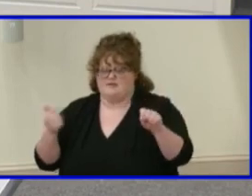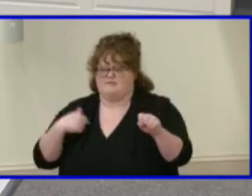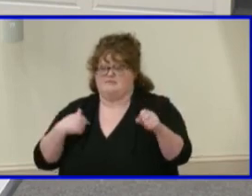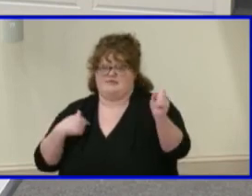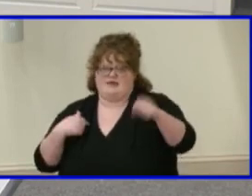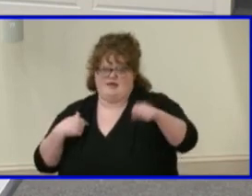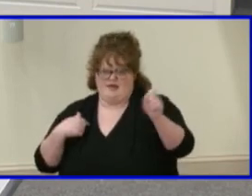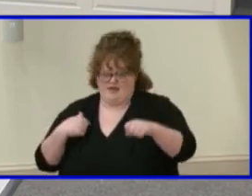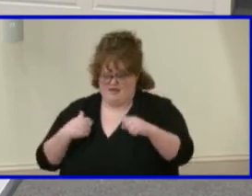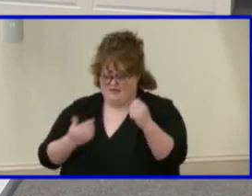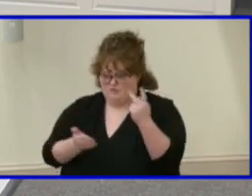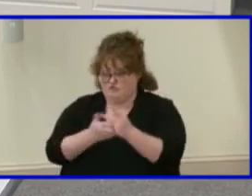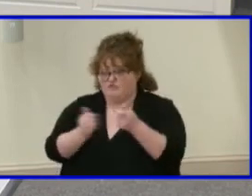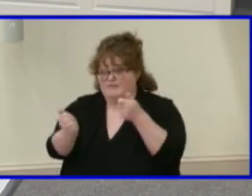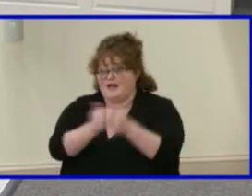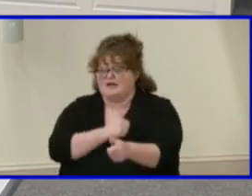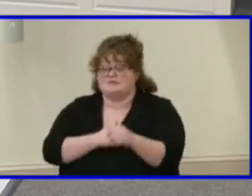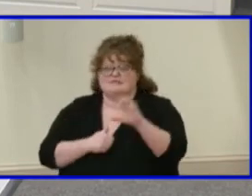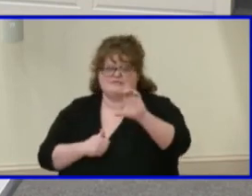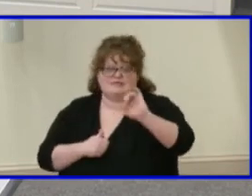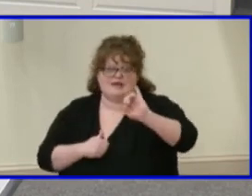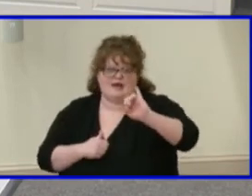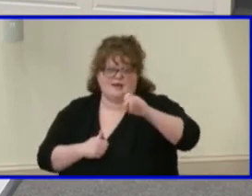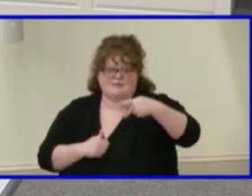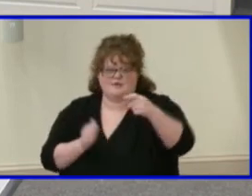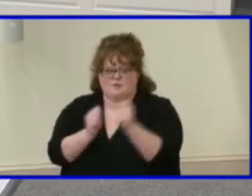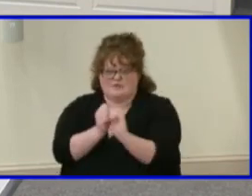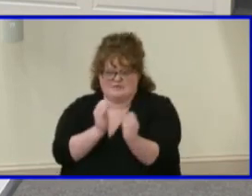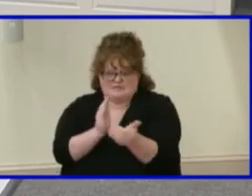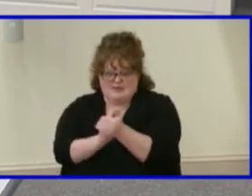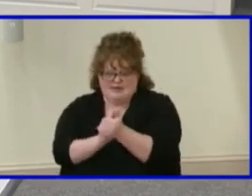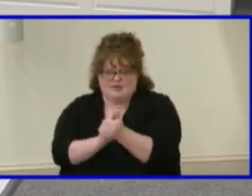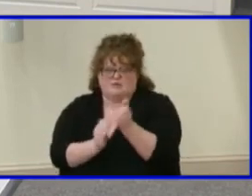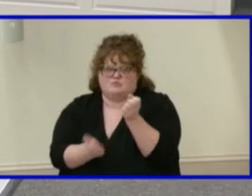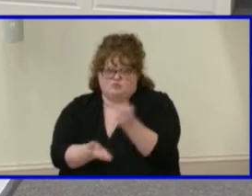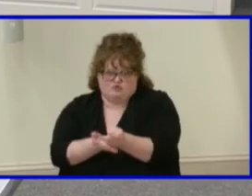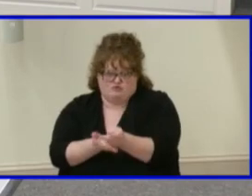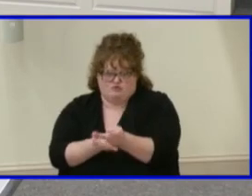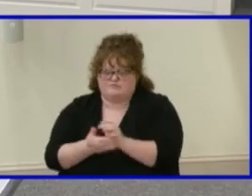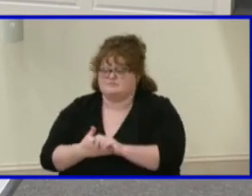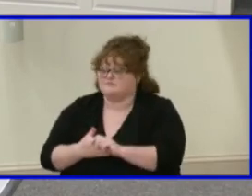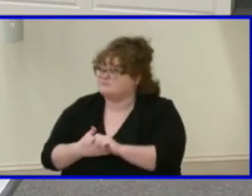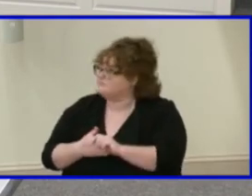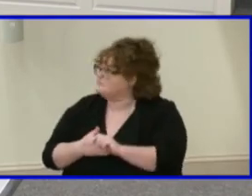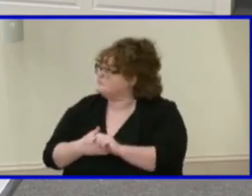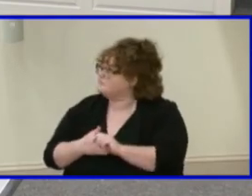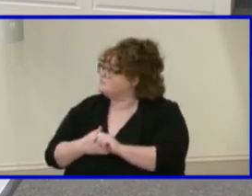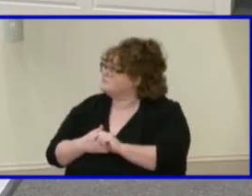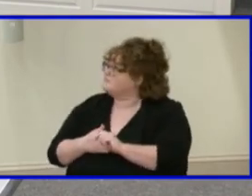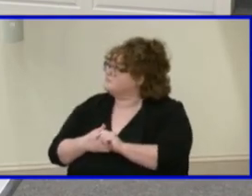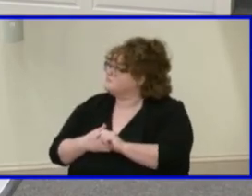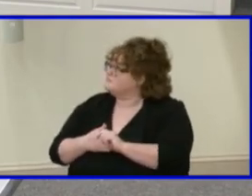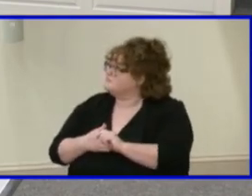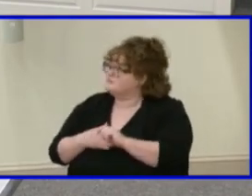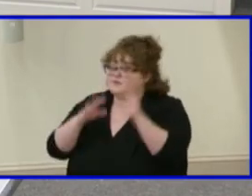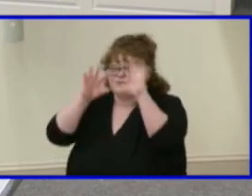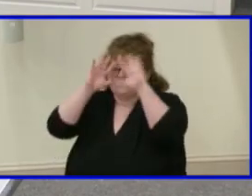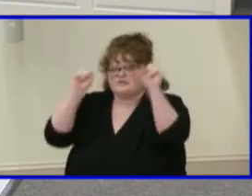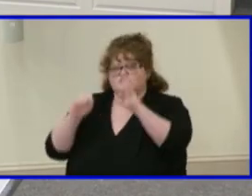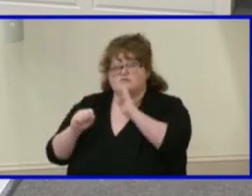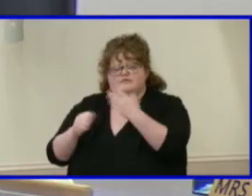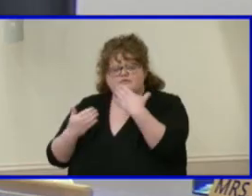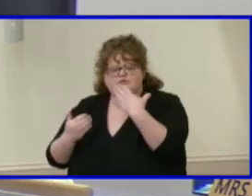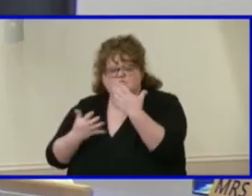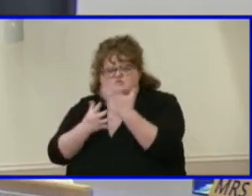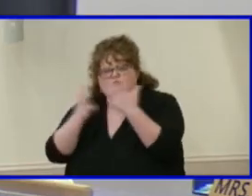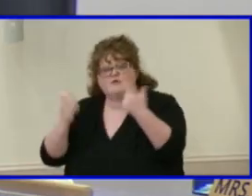the eyes have it the cip with the addendum is has been approved thank you so much i'm really pleased with the outcome we see in this